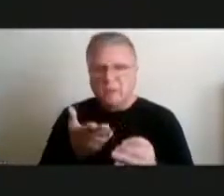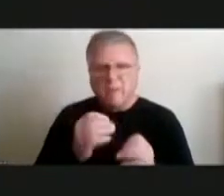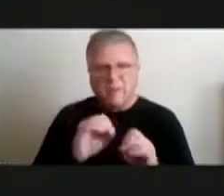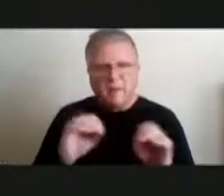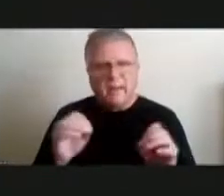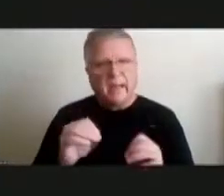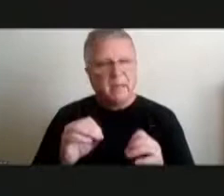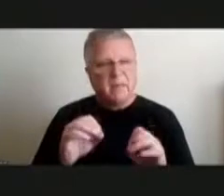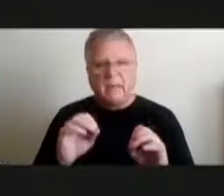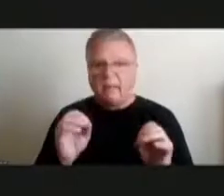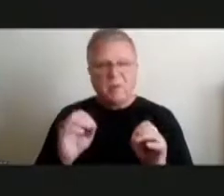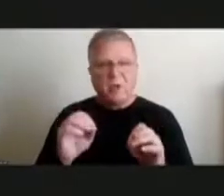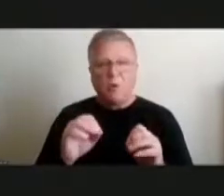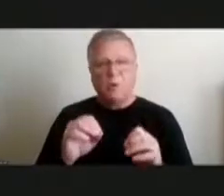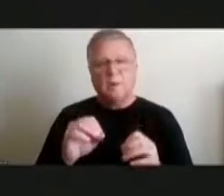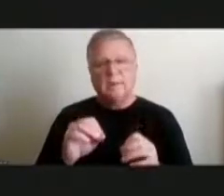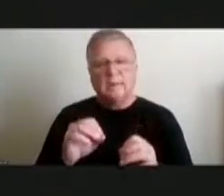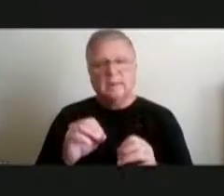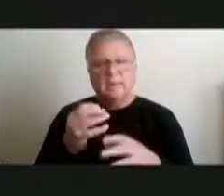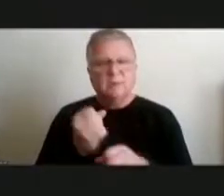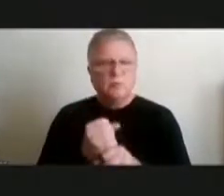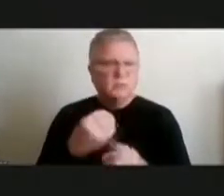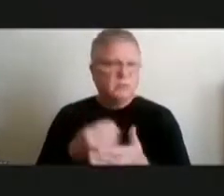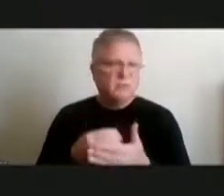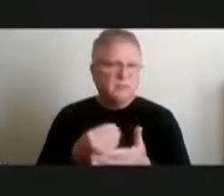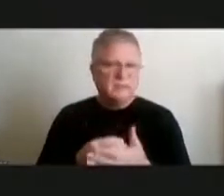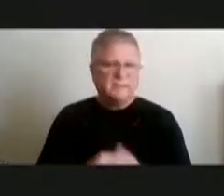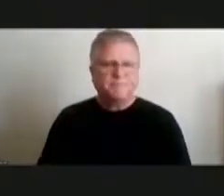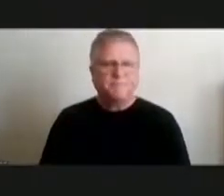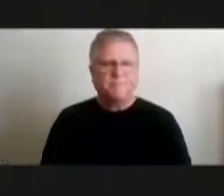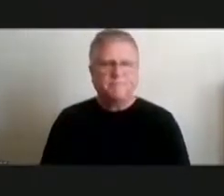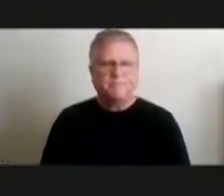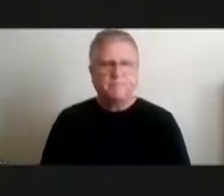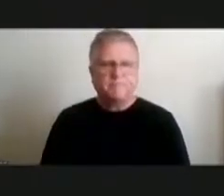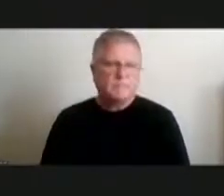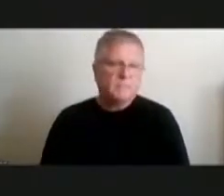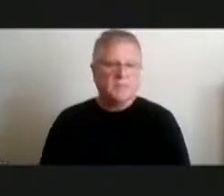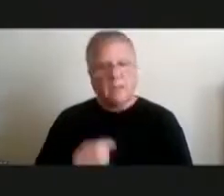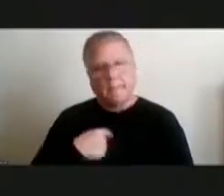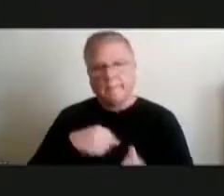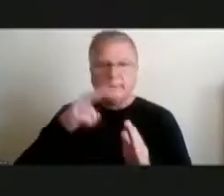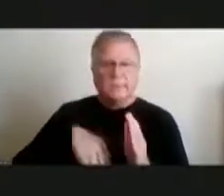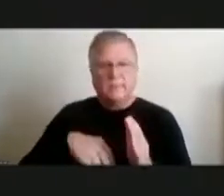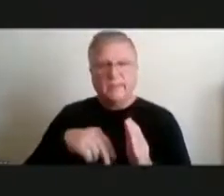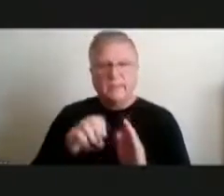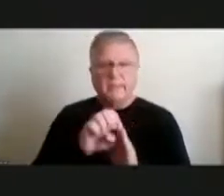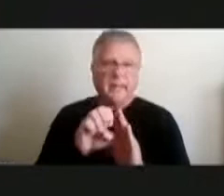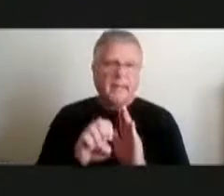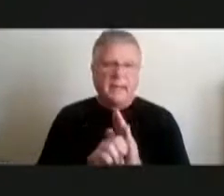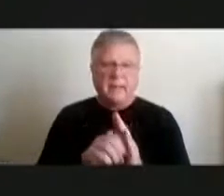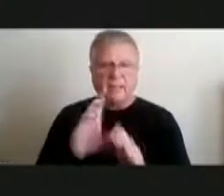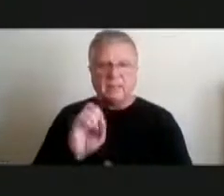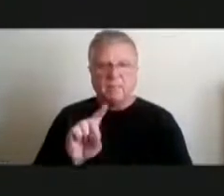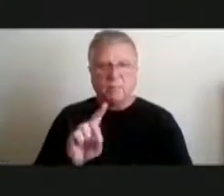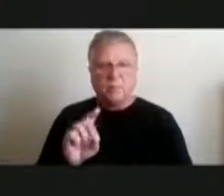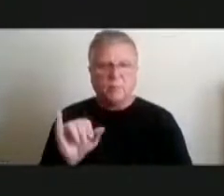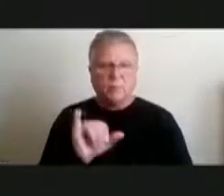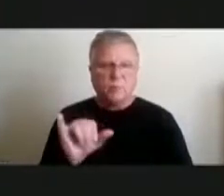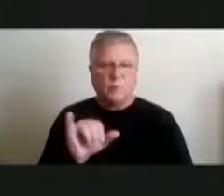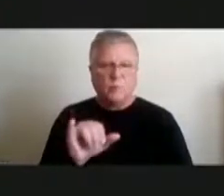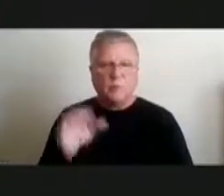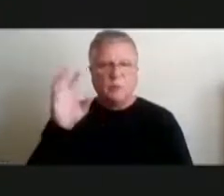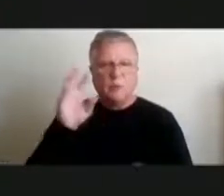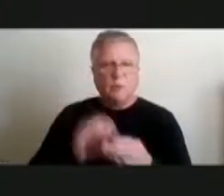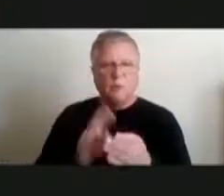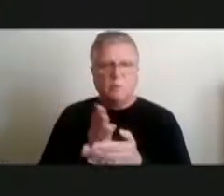no uh trust funds uh and i might as well just read the ethics uh board as well too uh total budget there